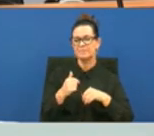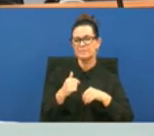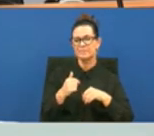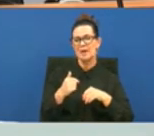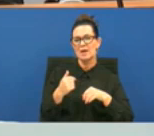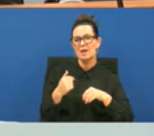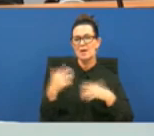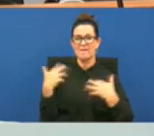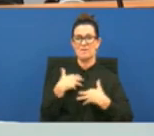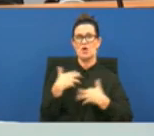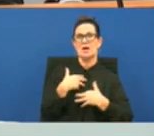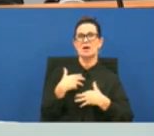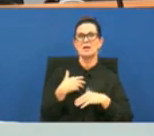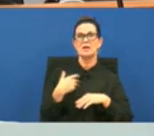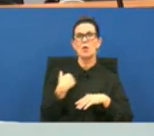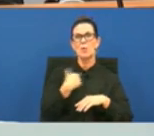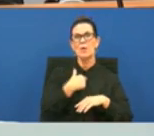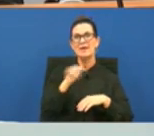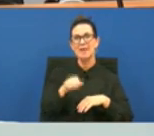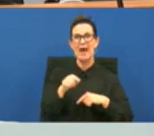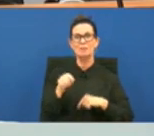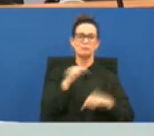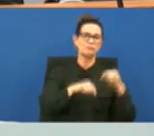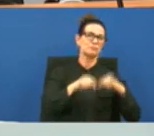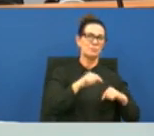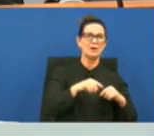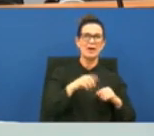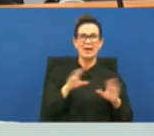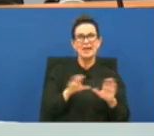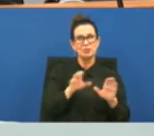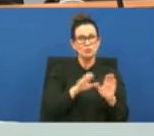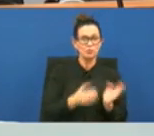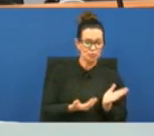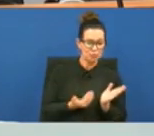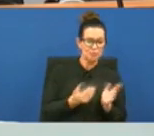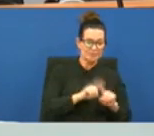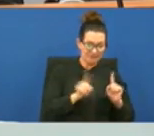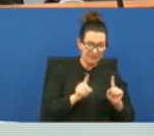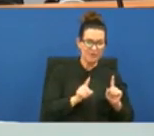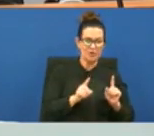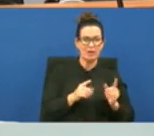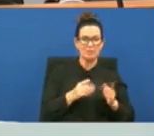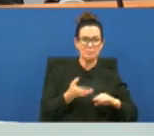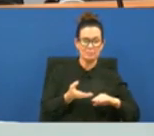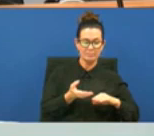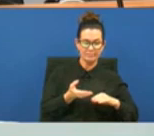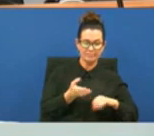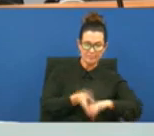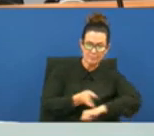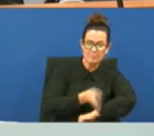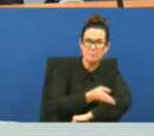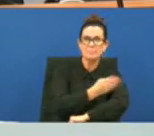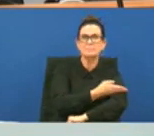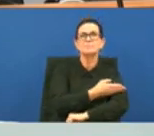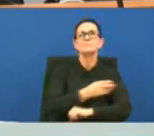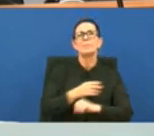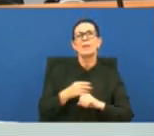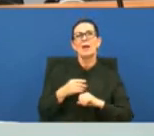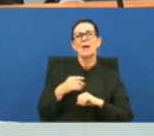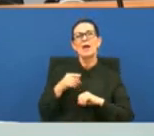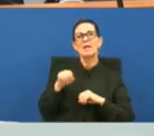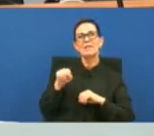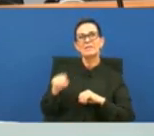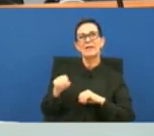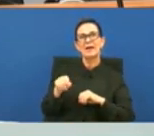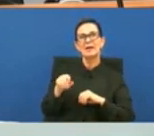way and i wish tondra miles who i think aboard here and has spent many years as a consultant would um